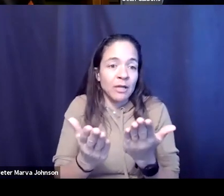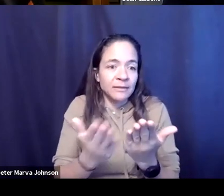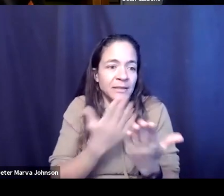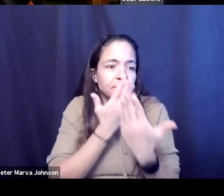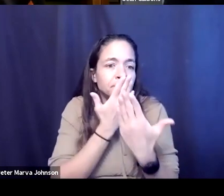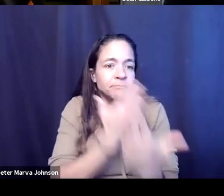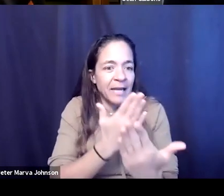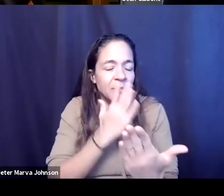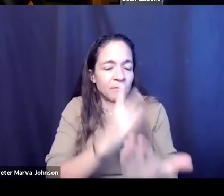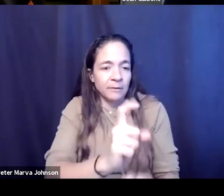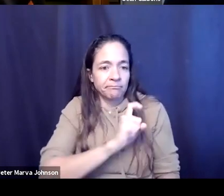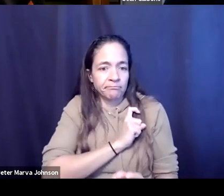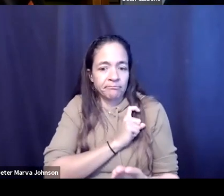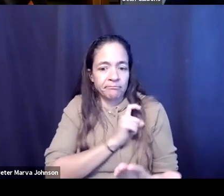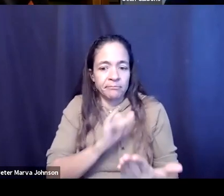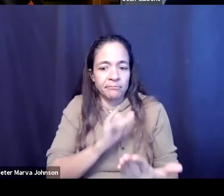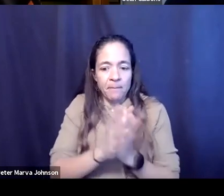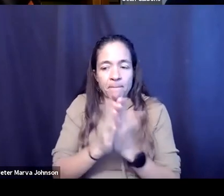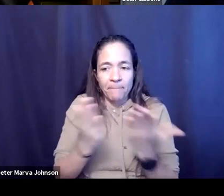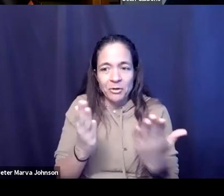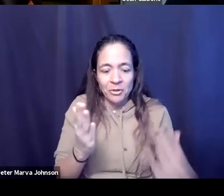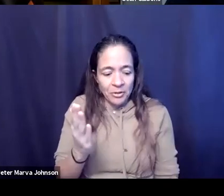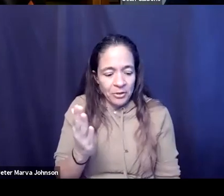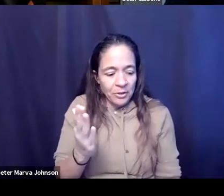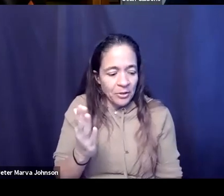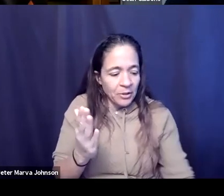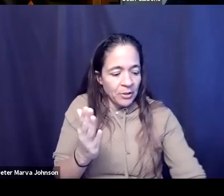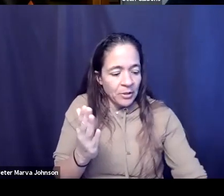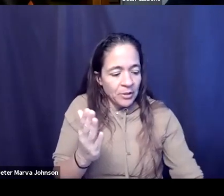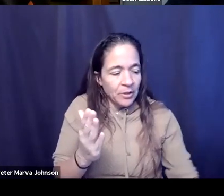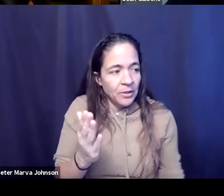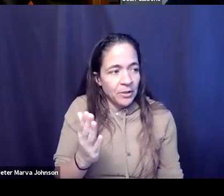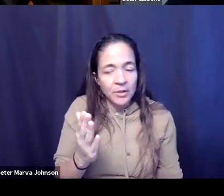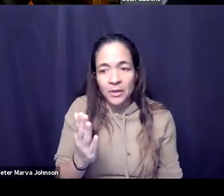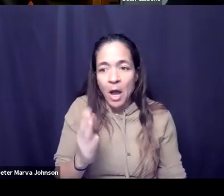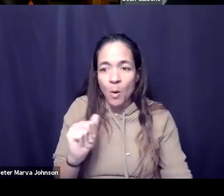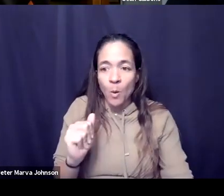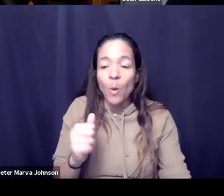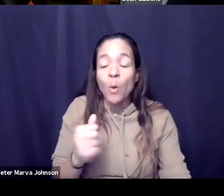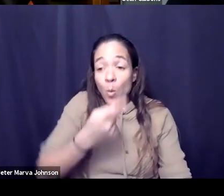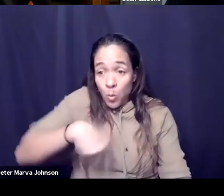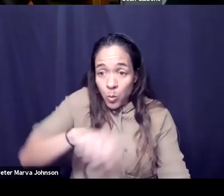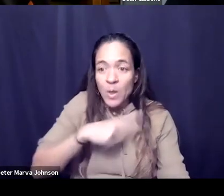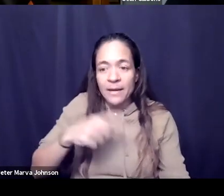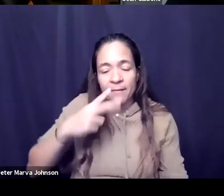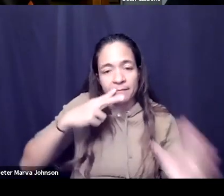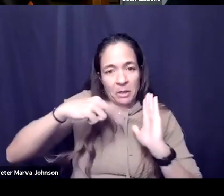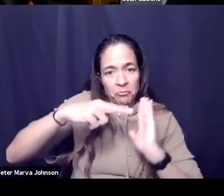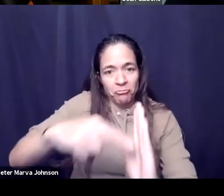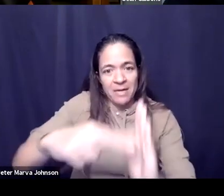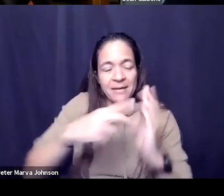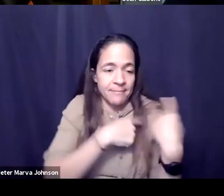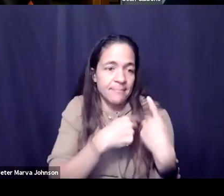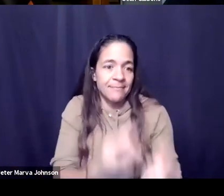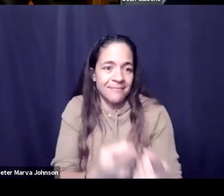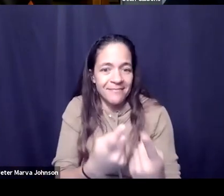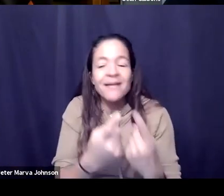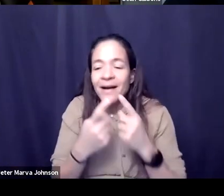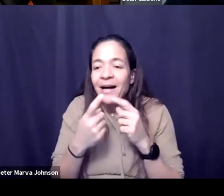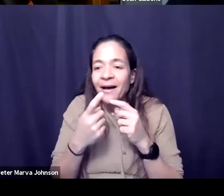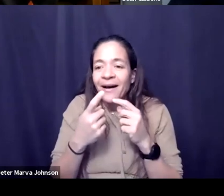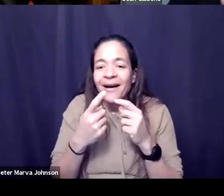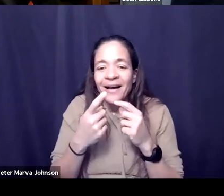for the gift of this book which uh the team tristan and carrie yabby kareem and i have been looking at and omit as well it's been